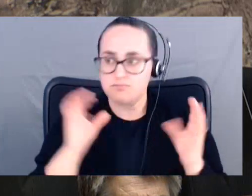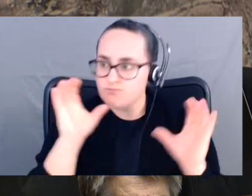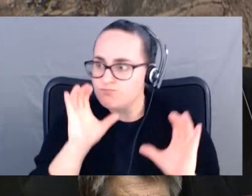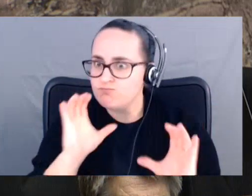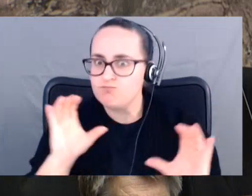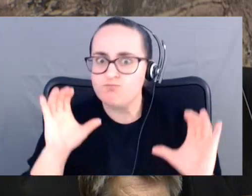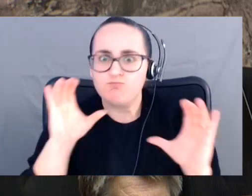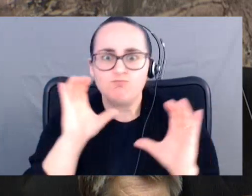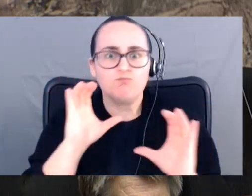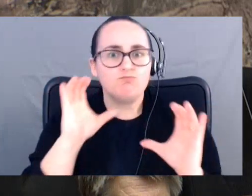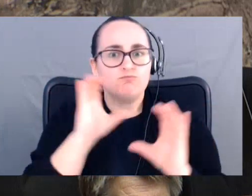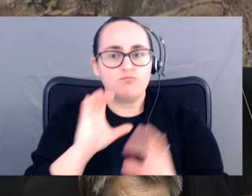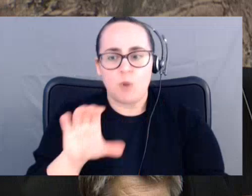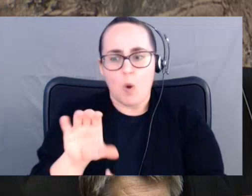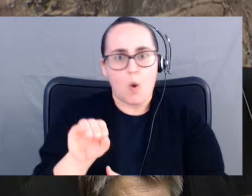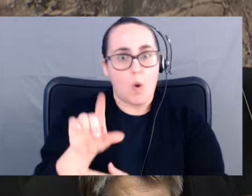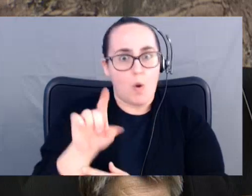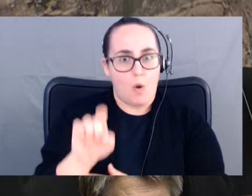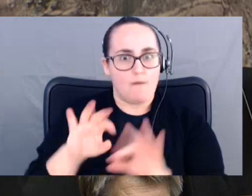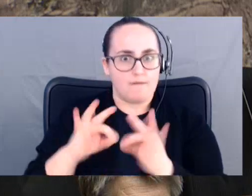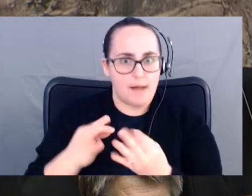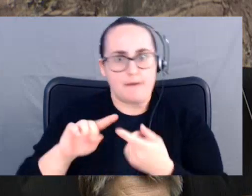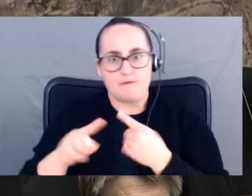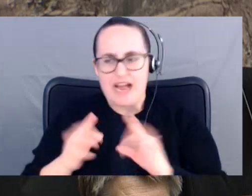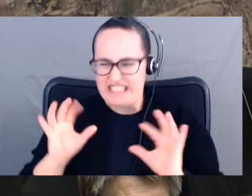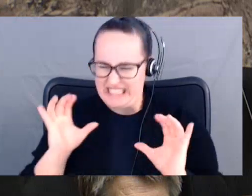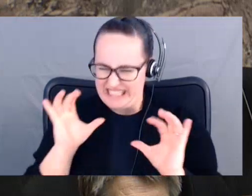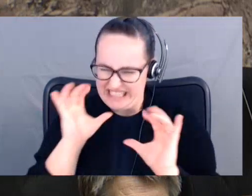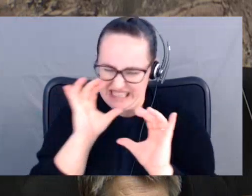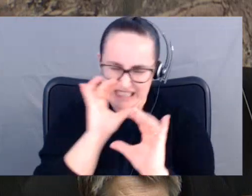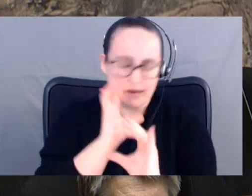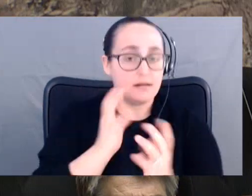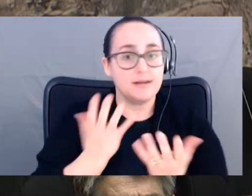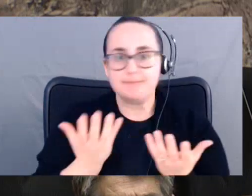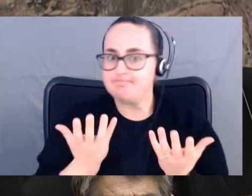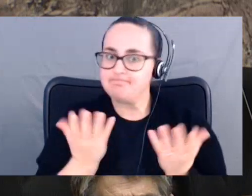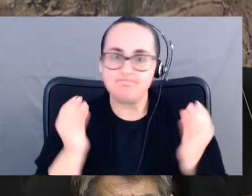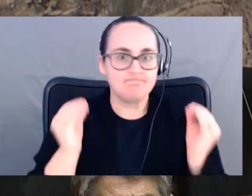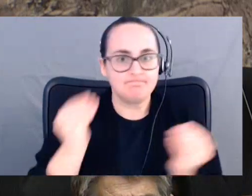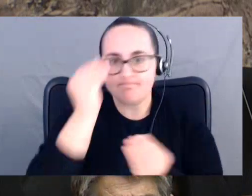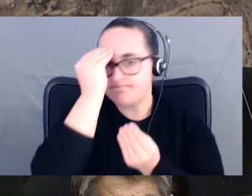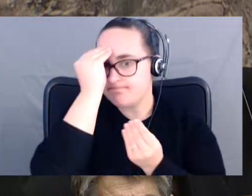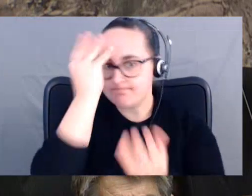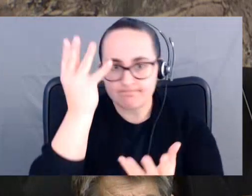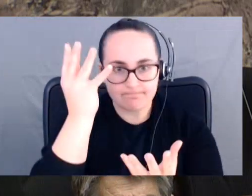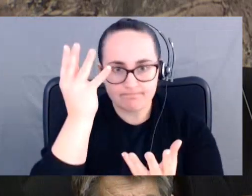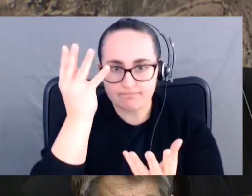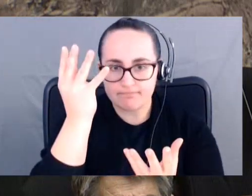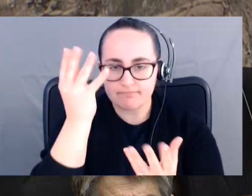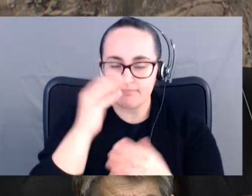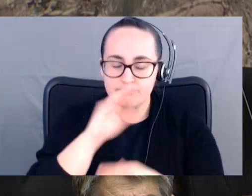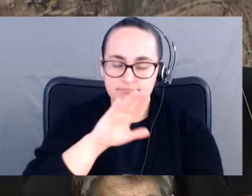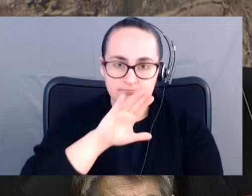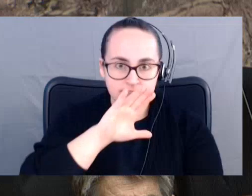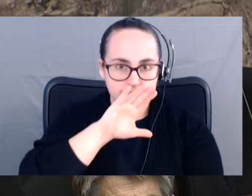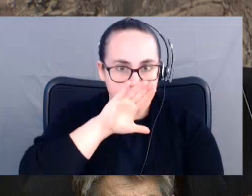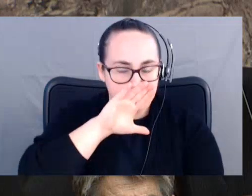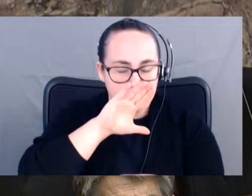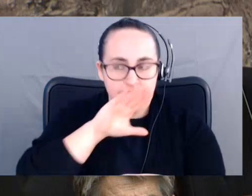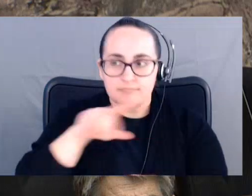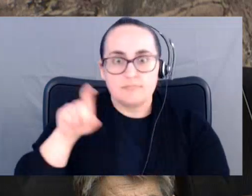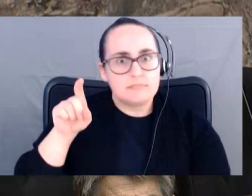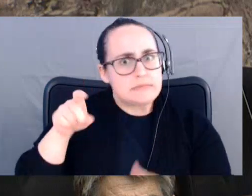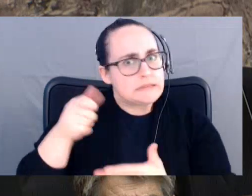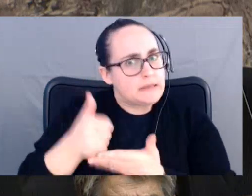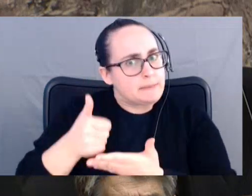information to find Cole, and the others that are missing. But the frustration is obviously mounting, and we need help. These